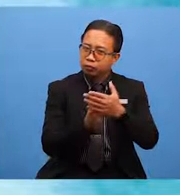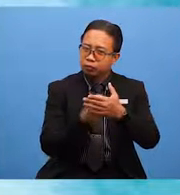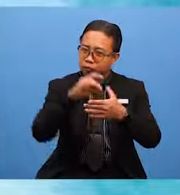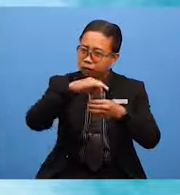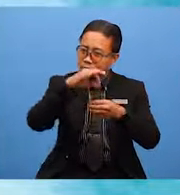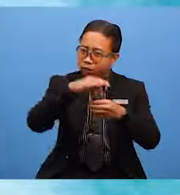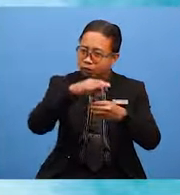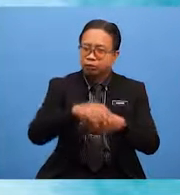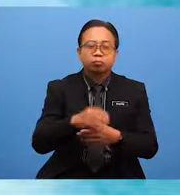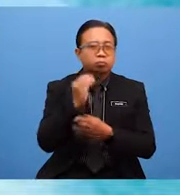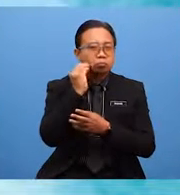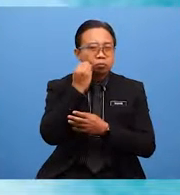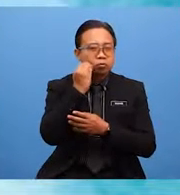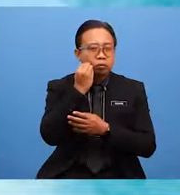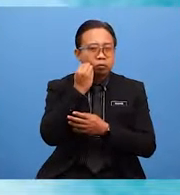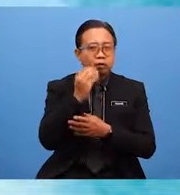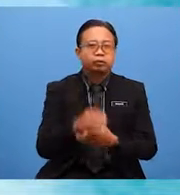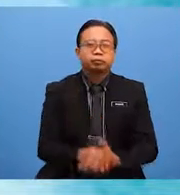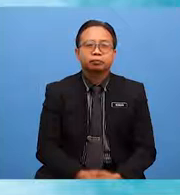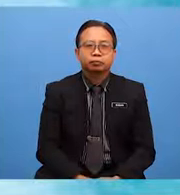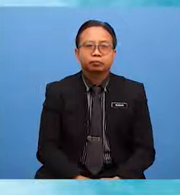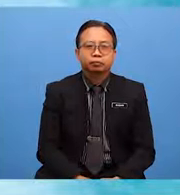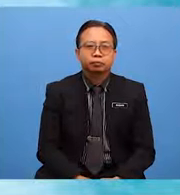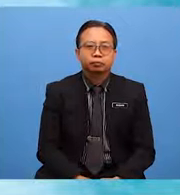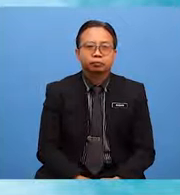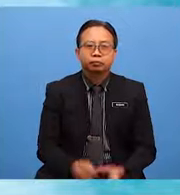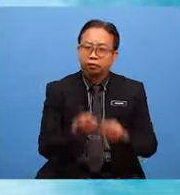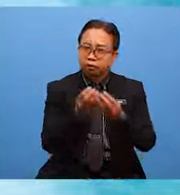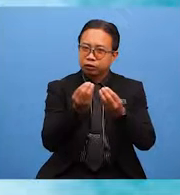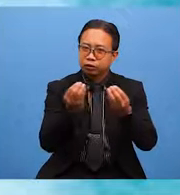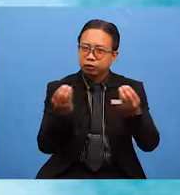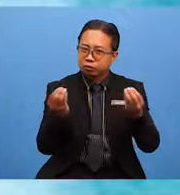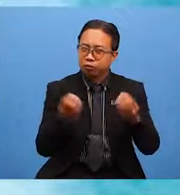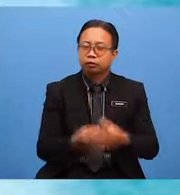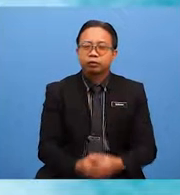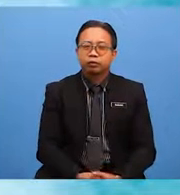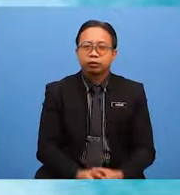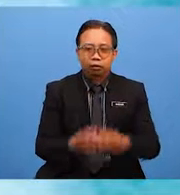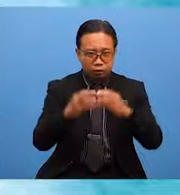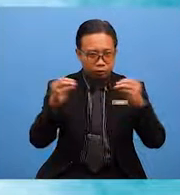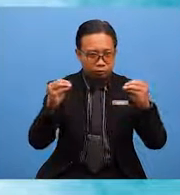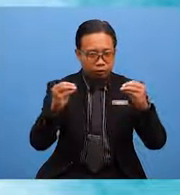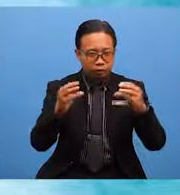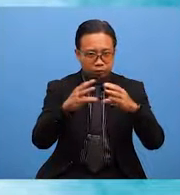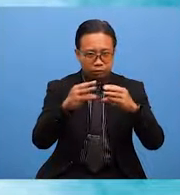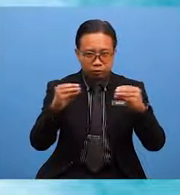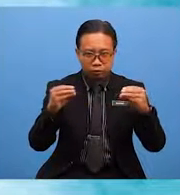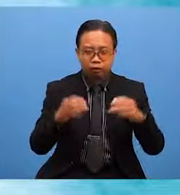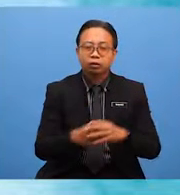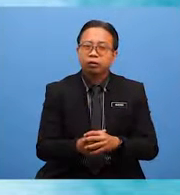Stage. Strawberry Parks Apartments. Strawberry Nasi Lemak. Strawberry Sambal.